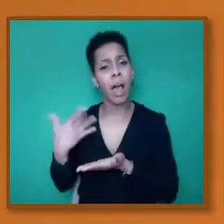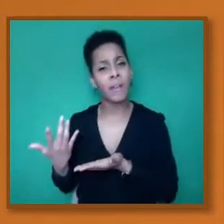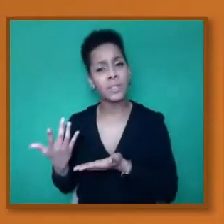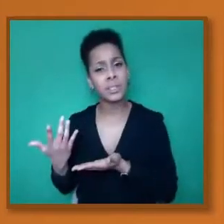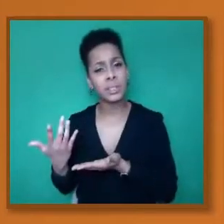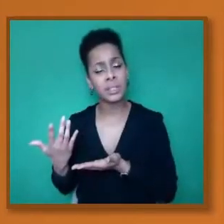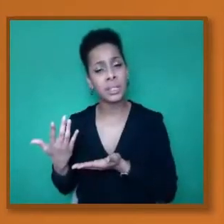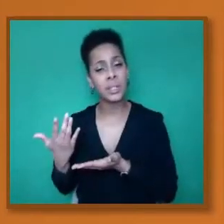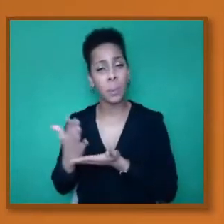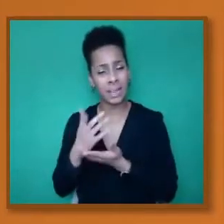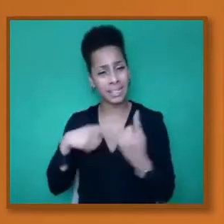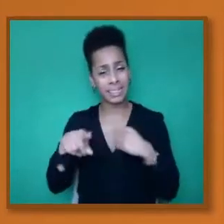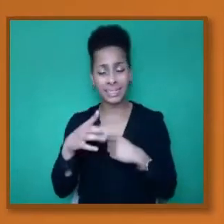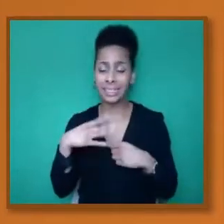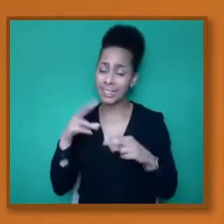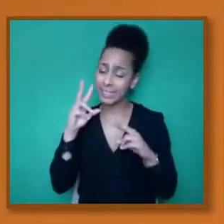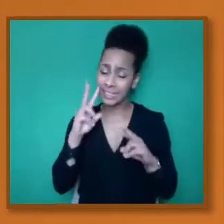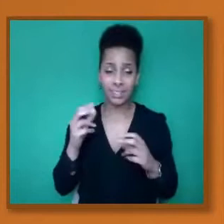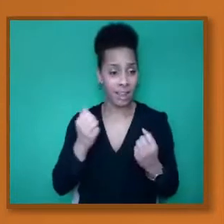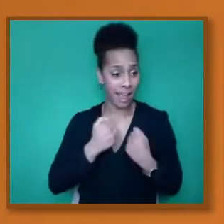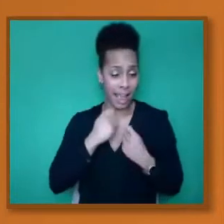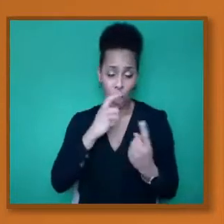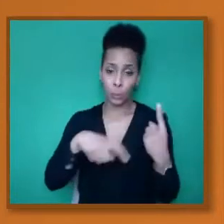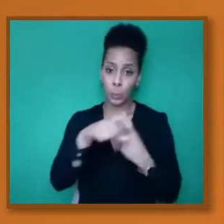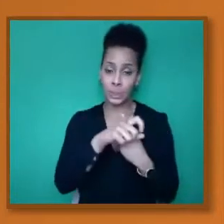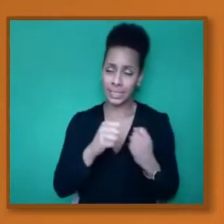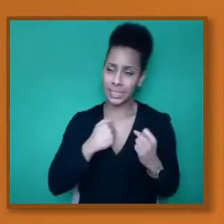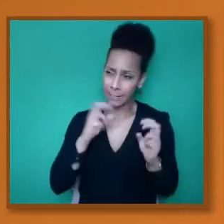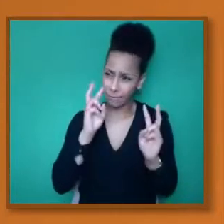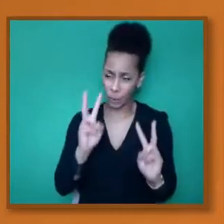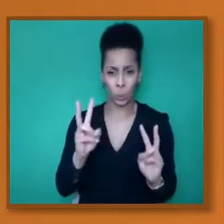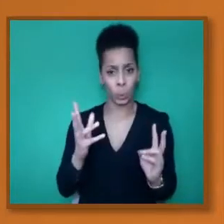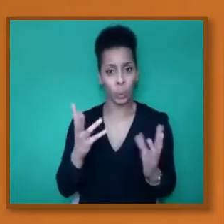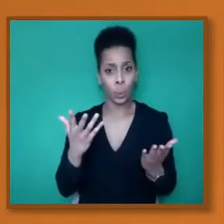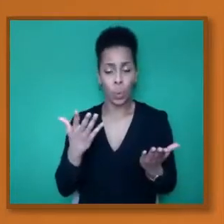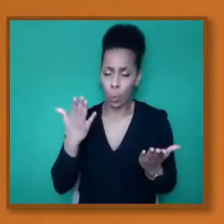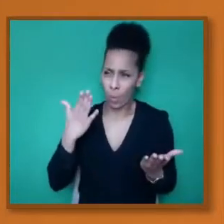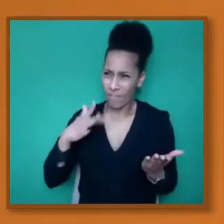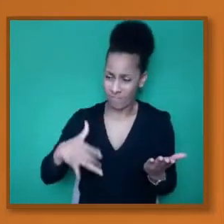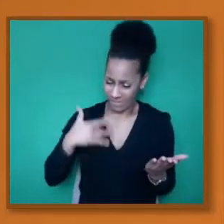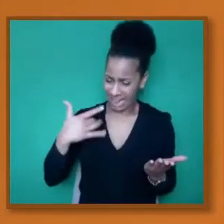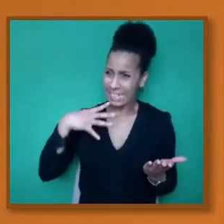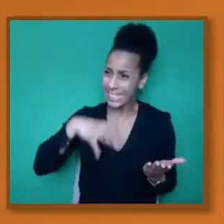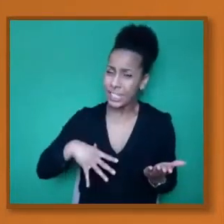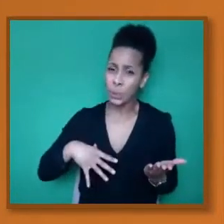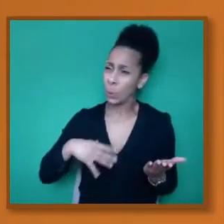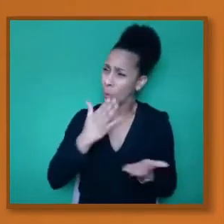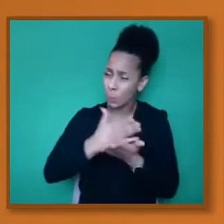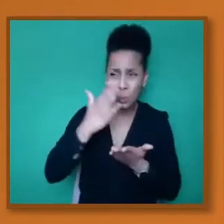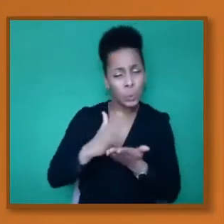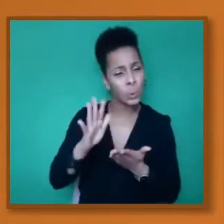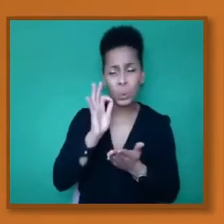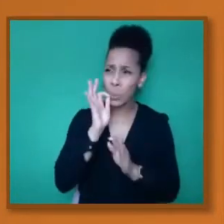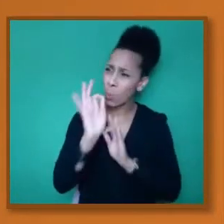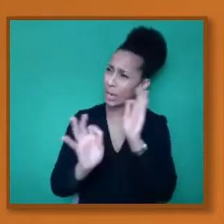bigger picture, and having to ask those questions. And so you have really